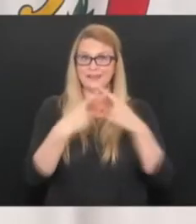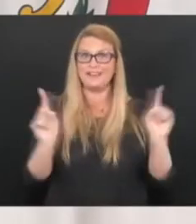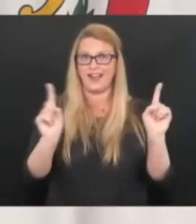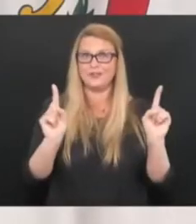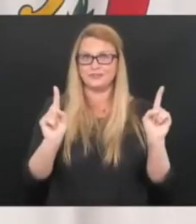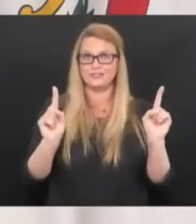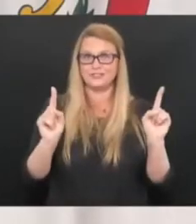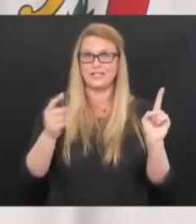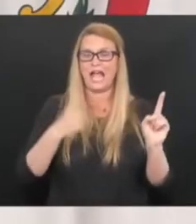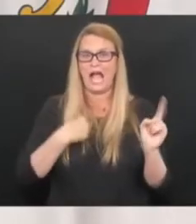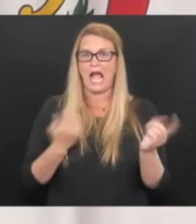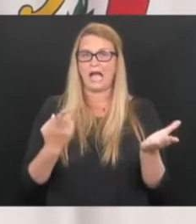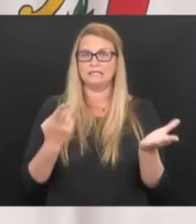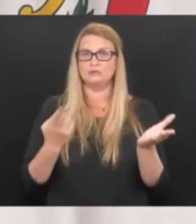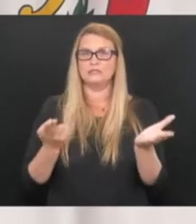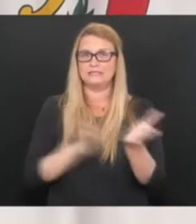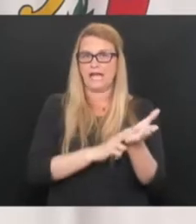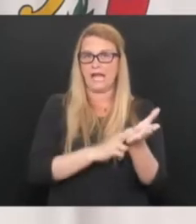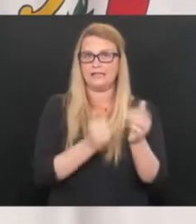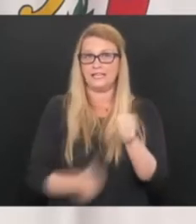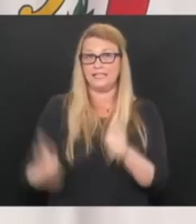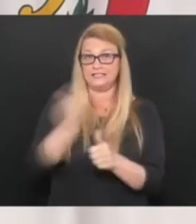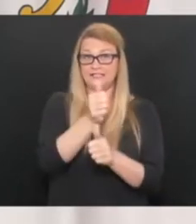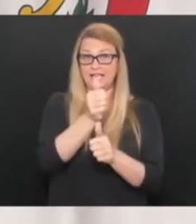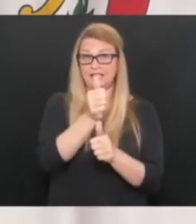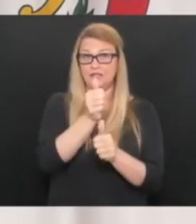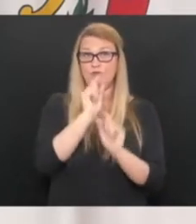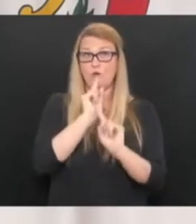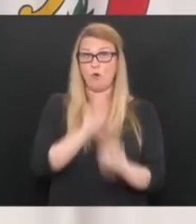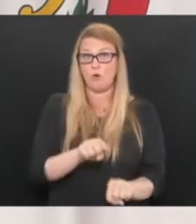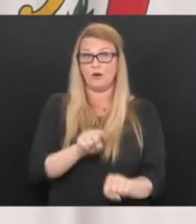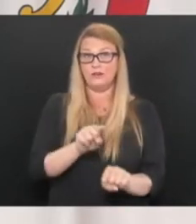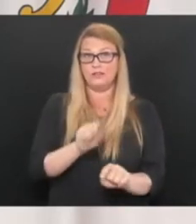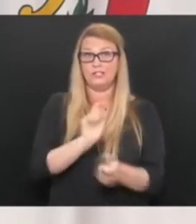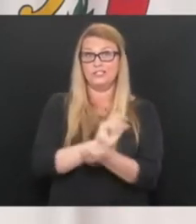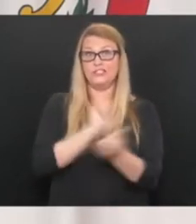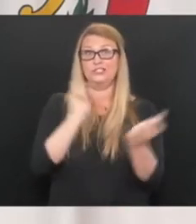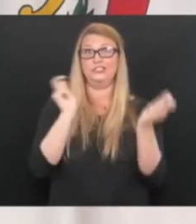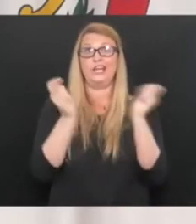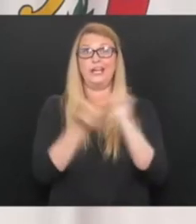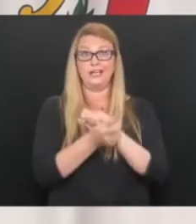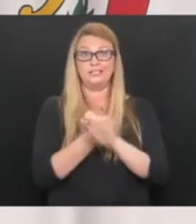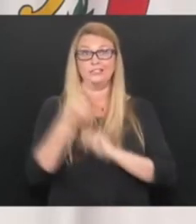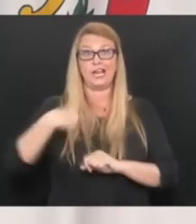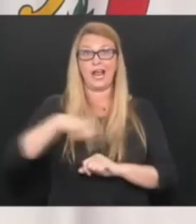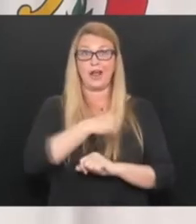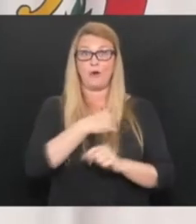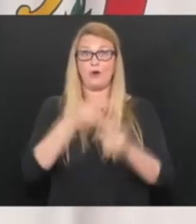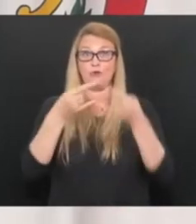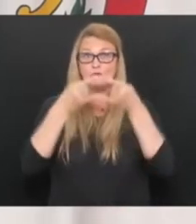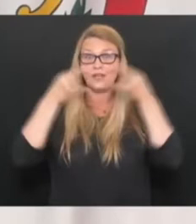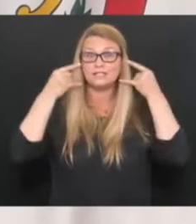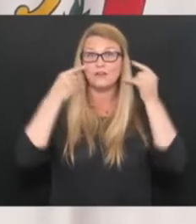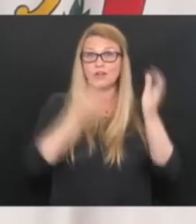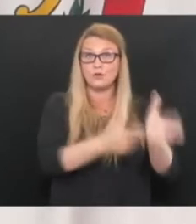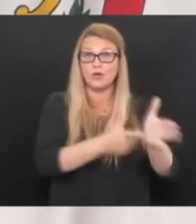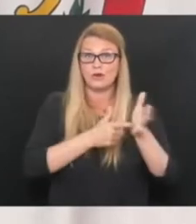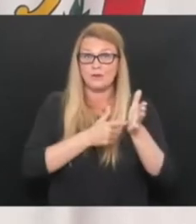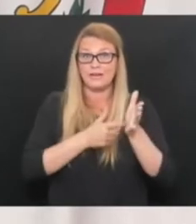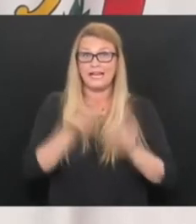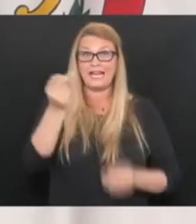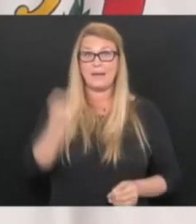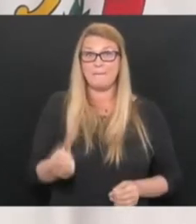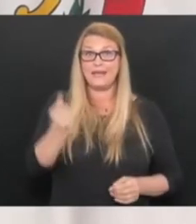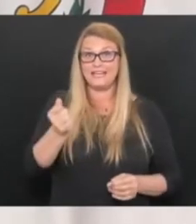That I am signing an executive order to modify our face covering requirement and we will immediately